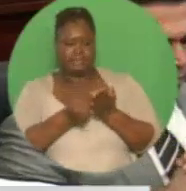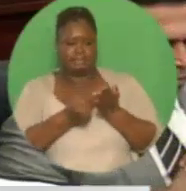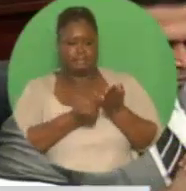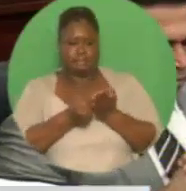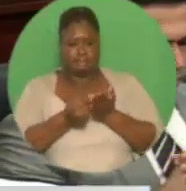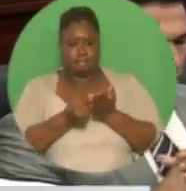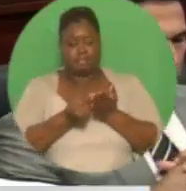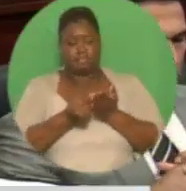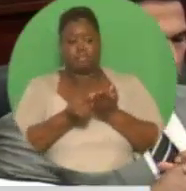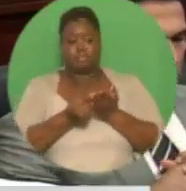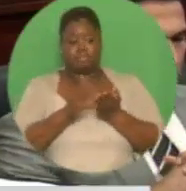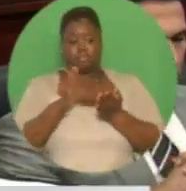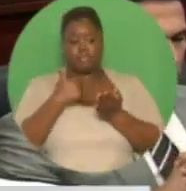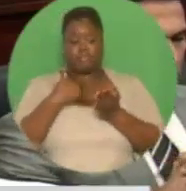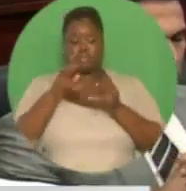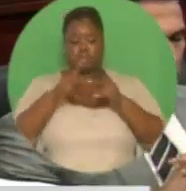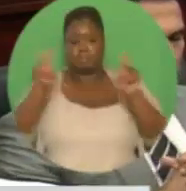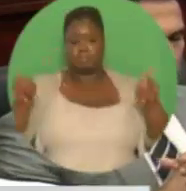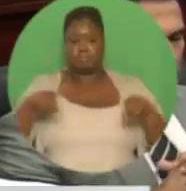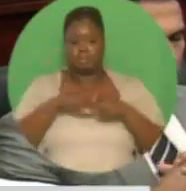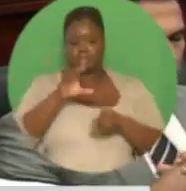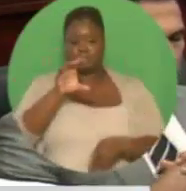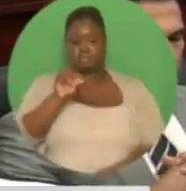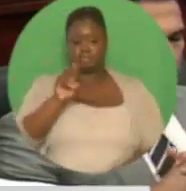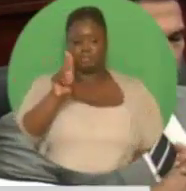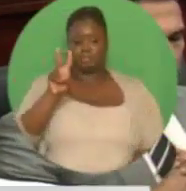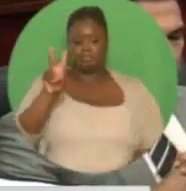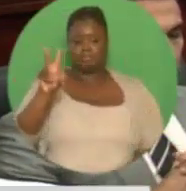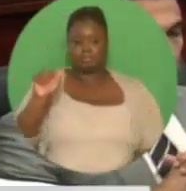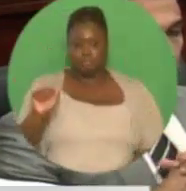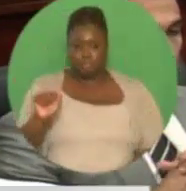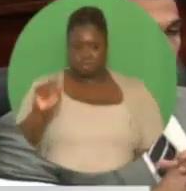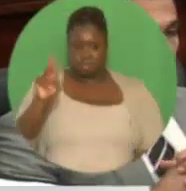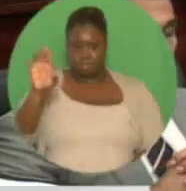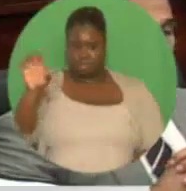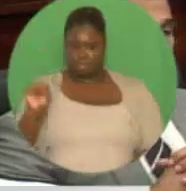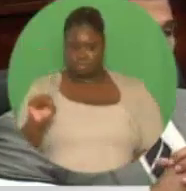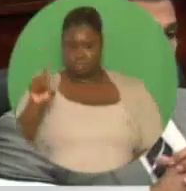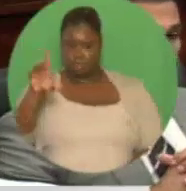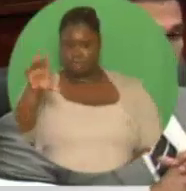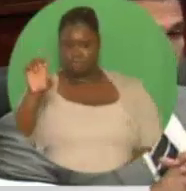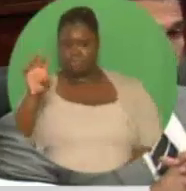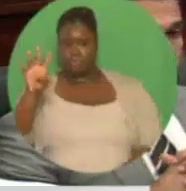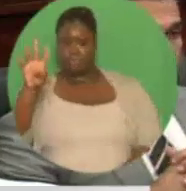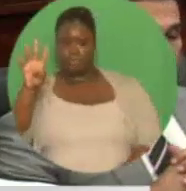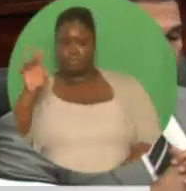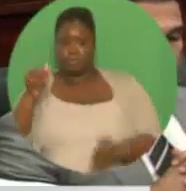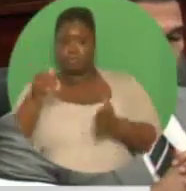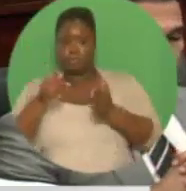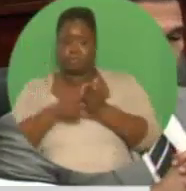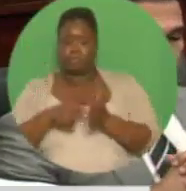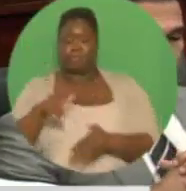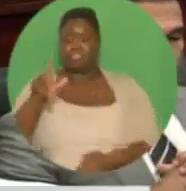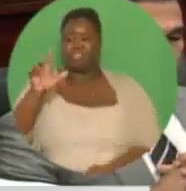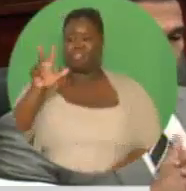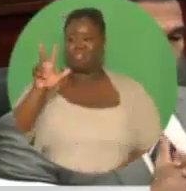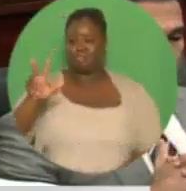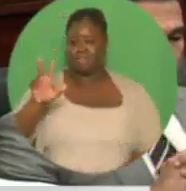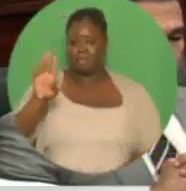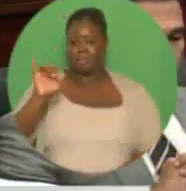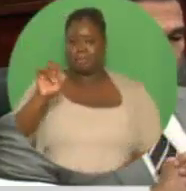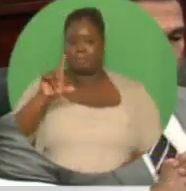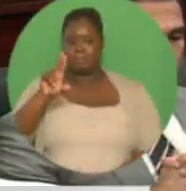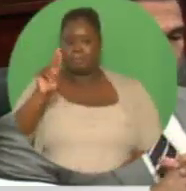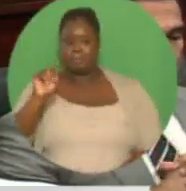Park, Coover, at a construction cost of U.S. $104.3 million. Almost $700 million Trinidad,